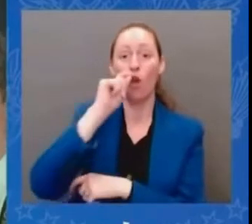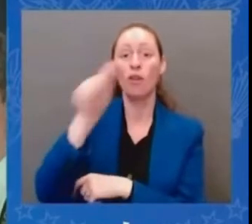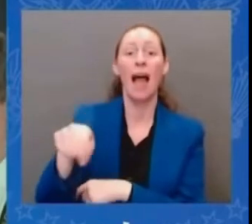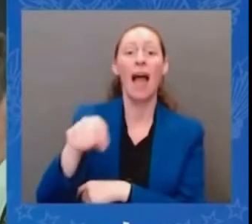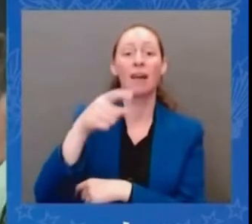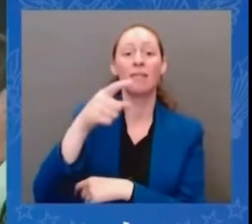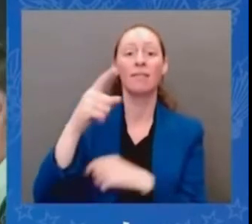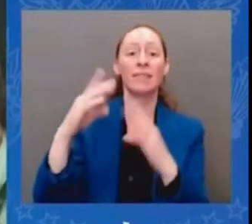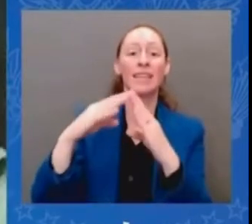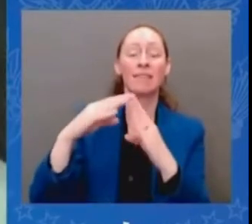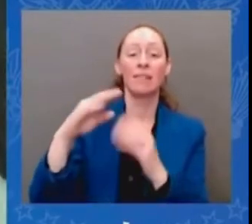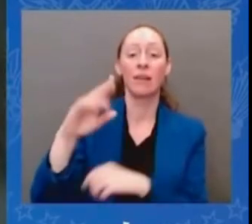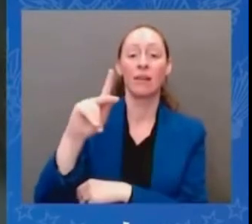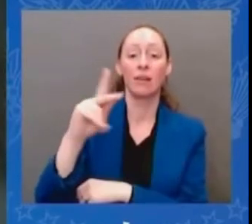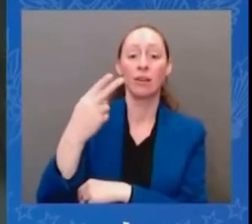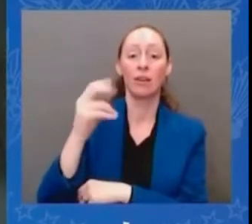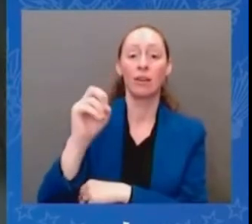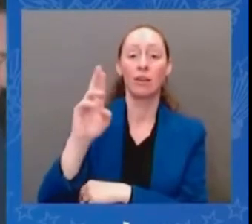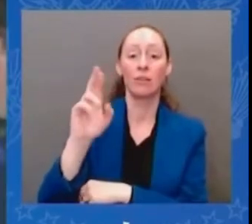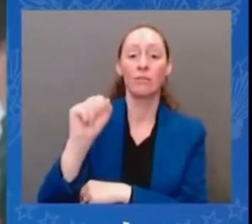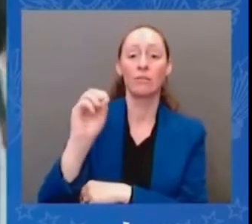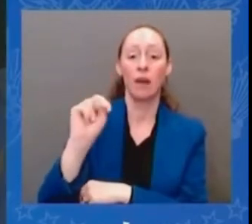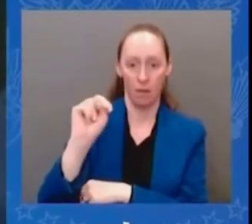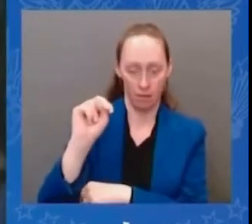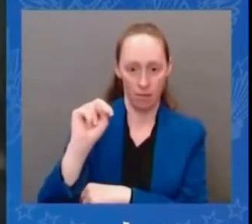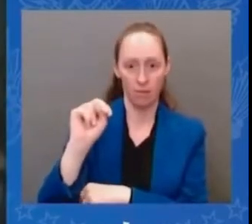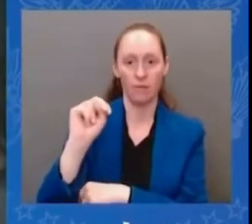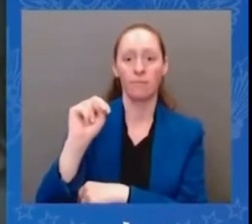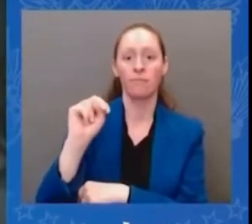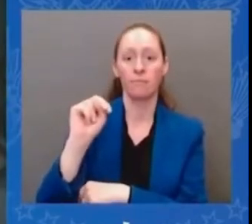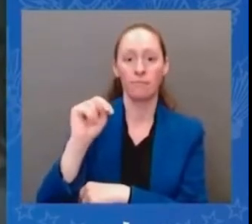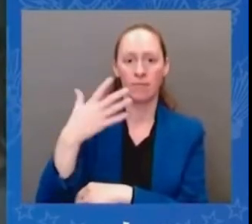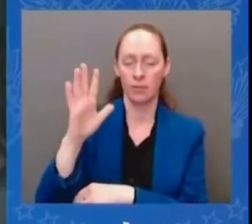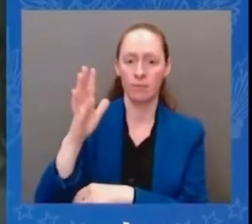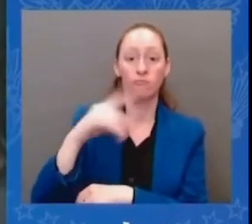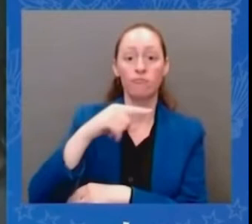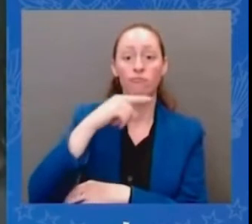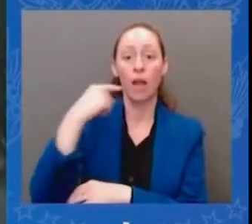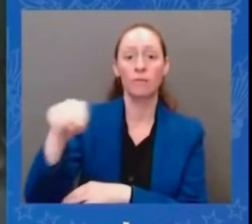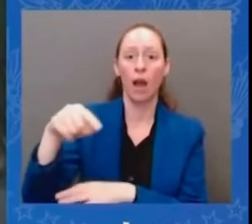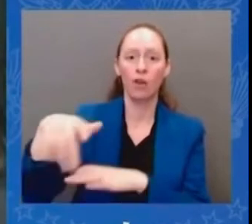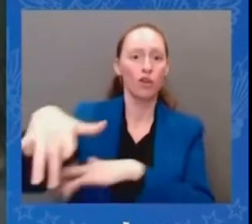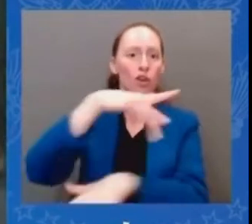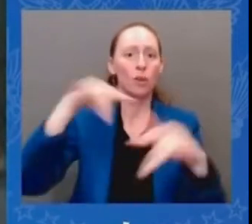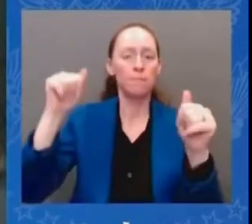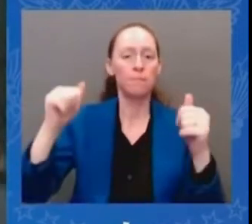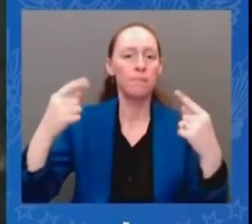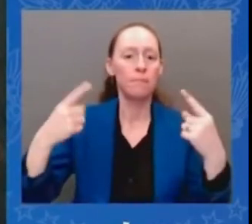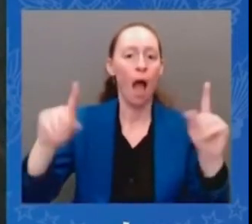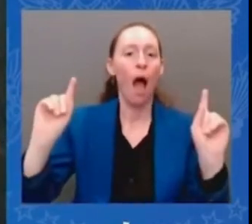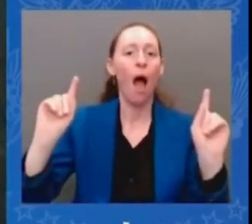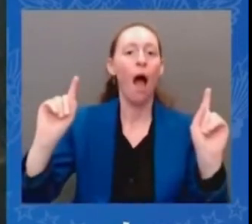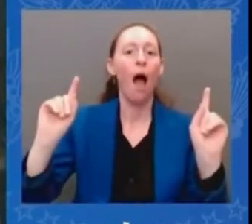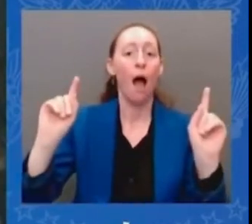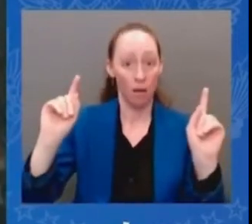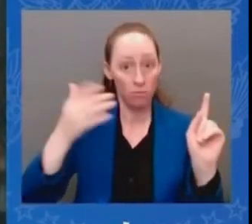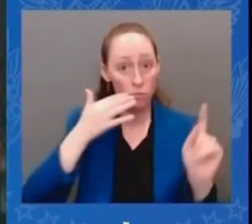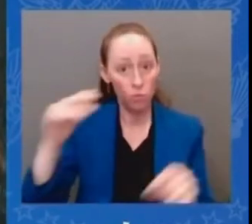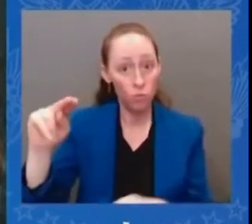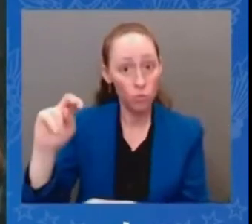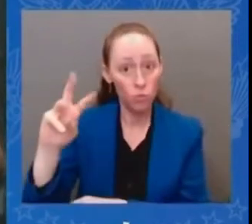could realistically pursue their ultimate goal of expelling the russians completely uh including retaking crimea